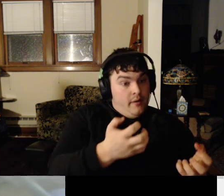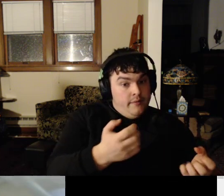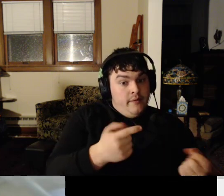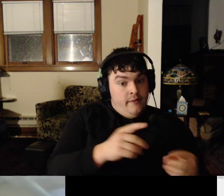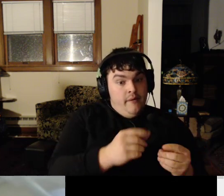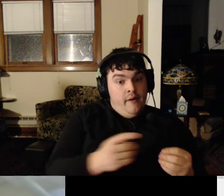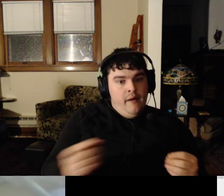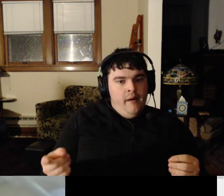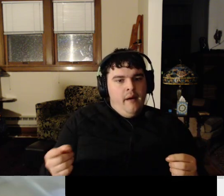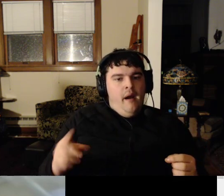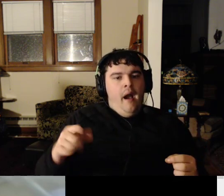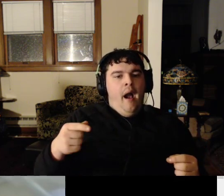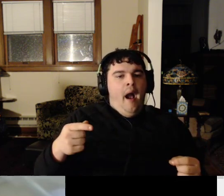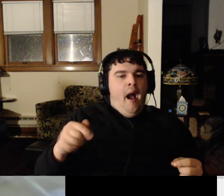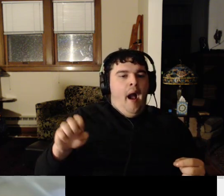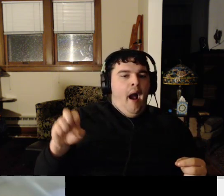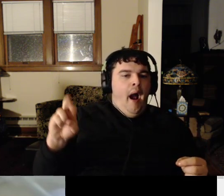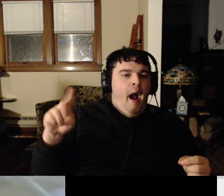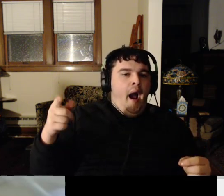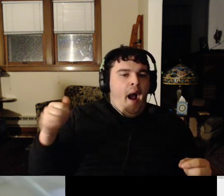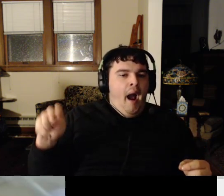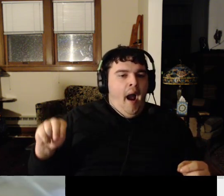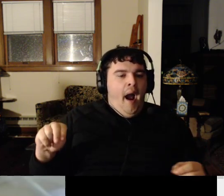George and Pam went to the park.